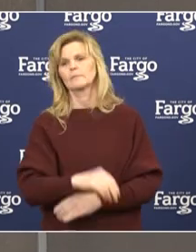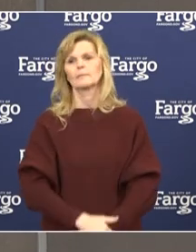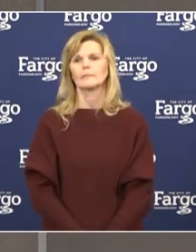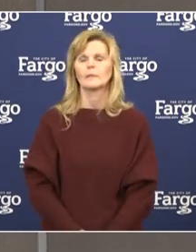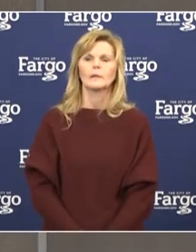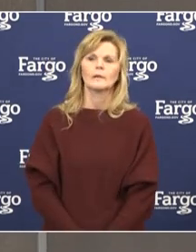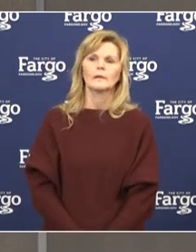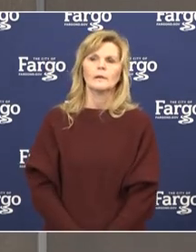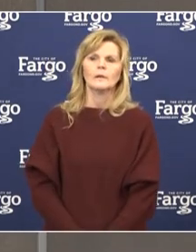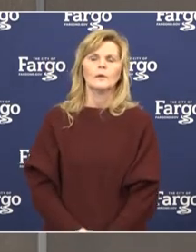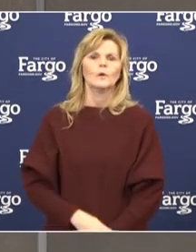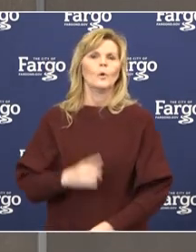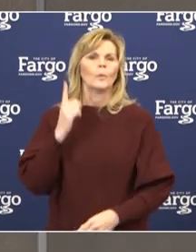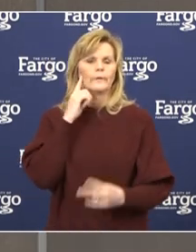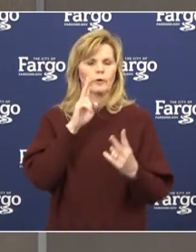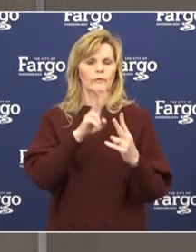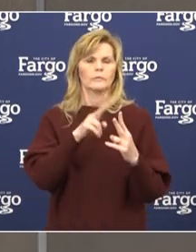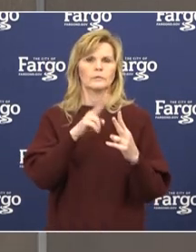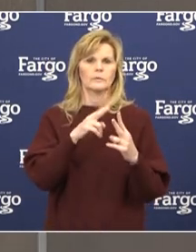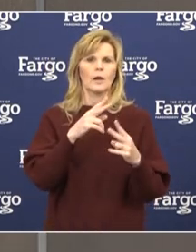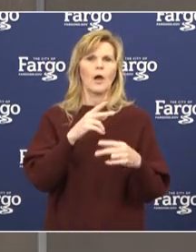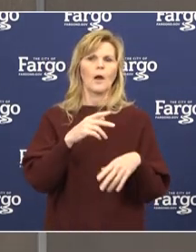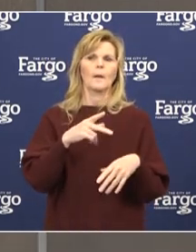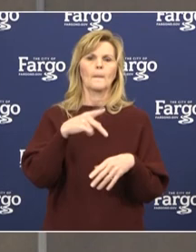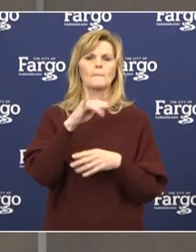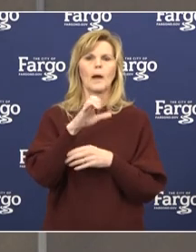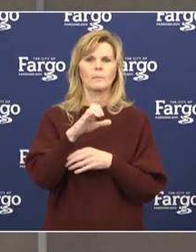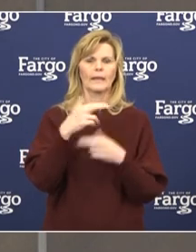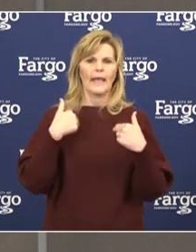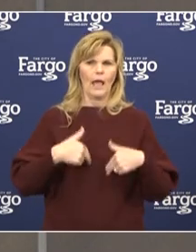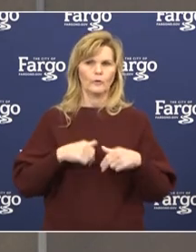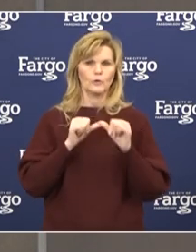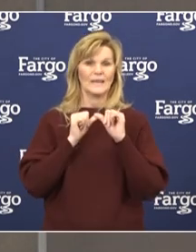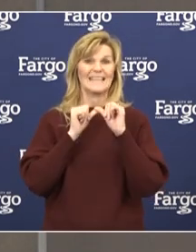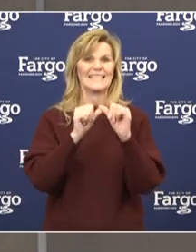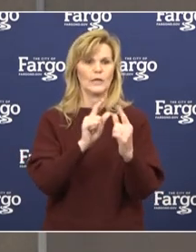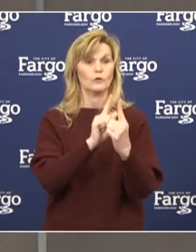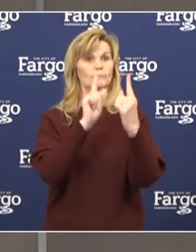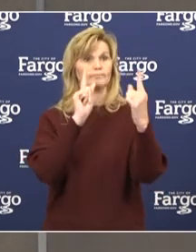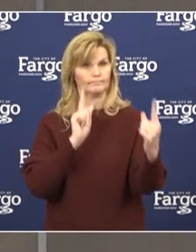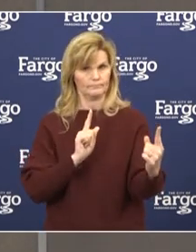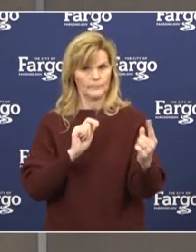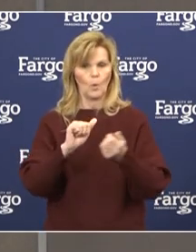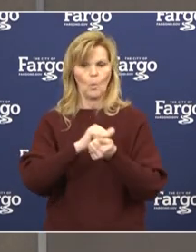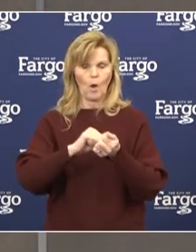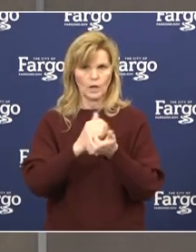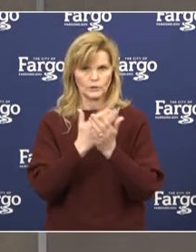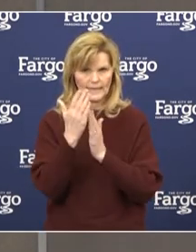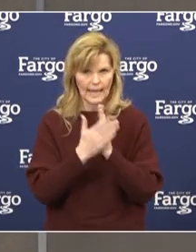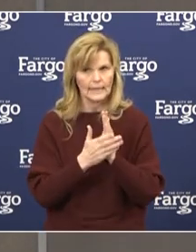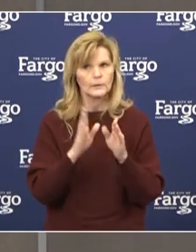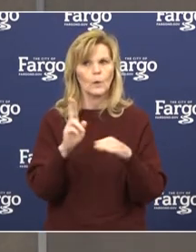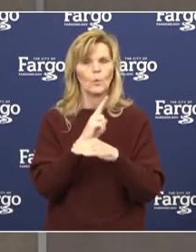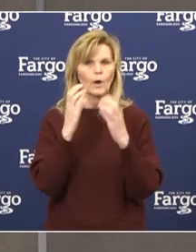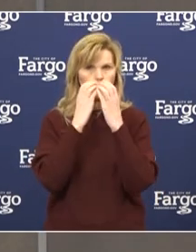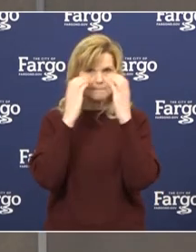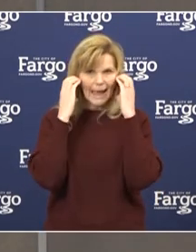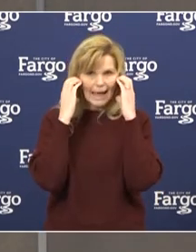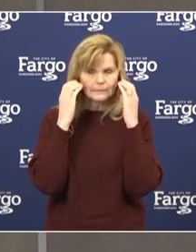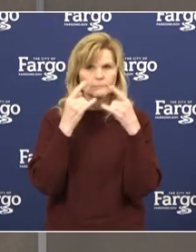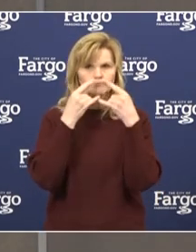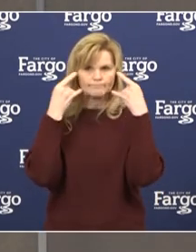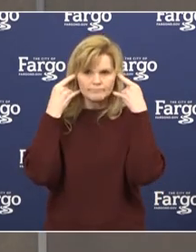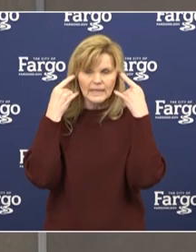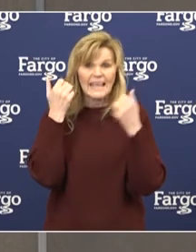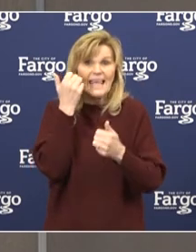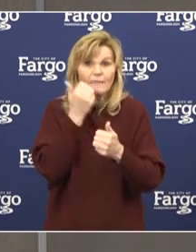We've heard from our health system and our public health experts continue social distancing, hand washing, and masks. If everybody continues to do their part in